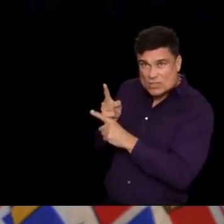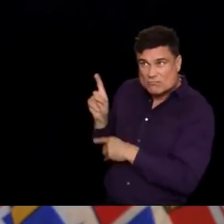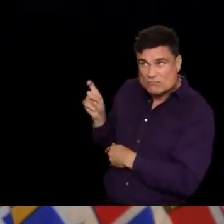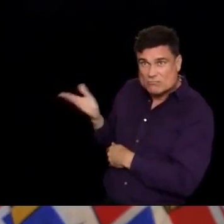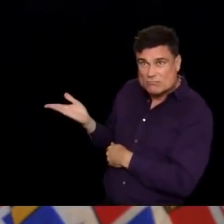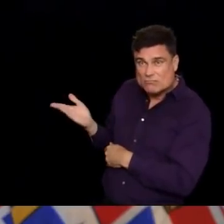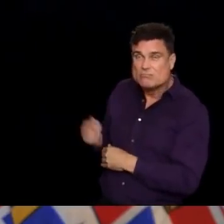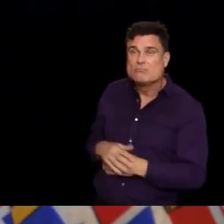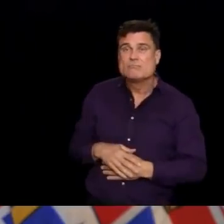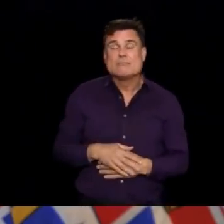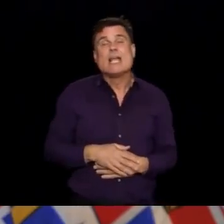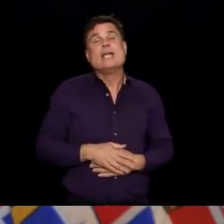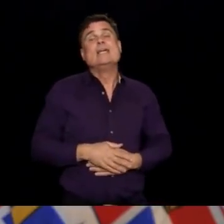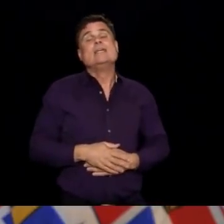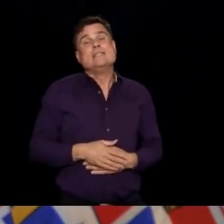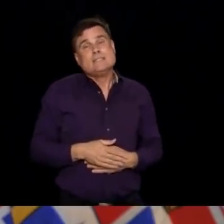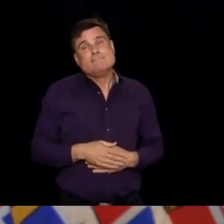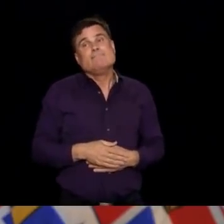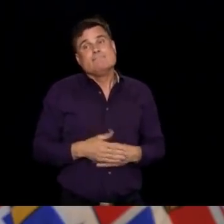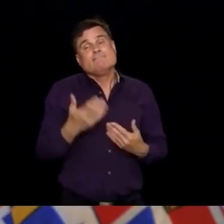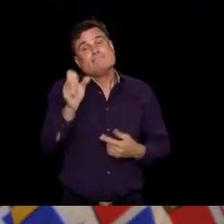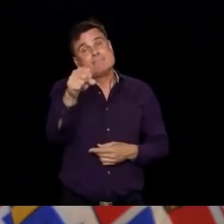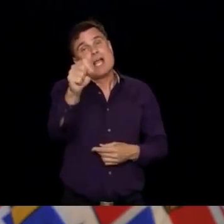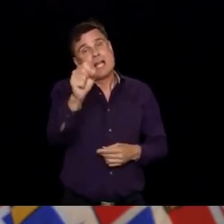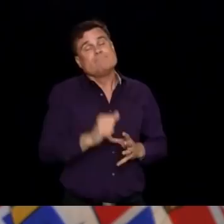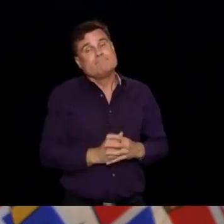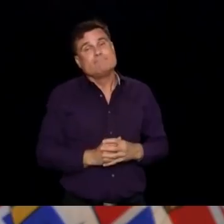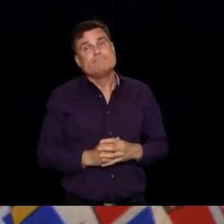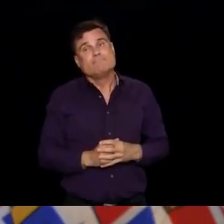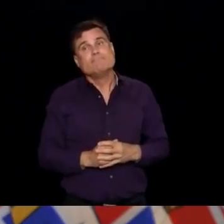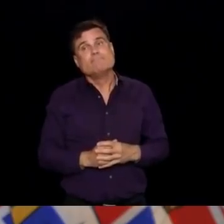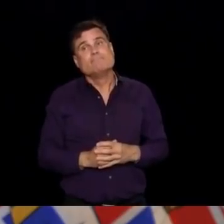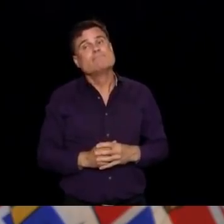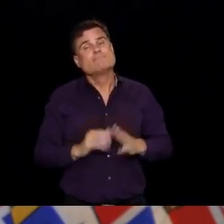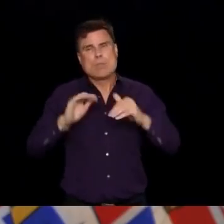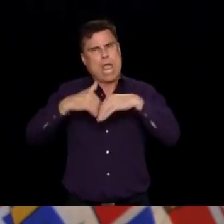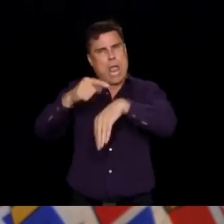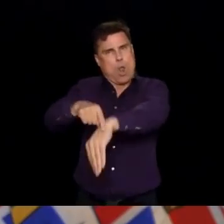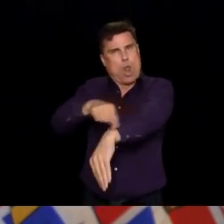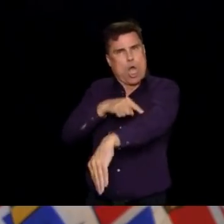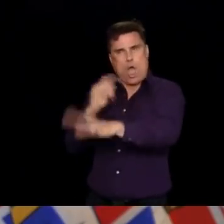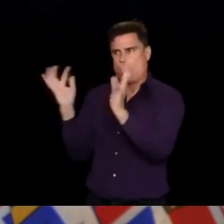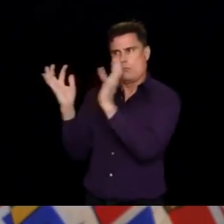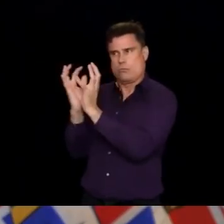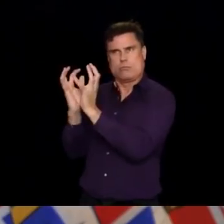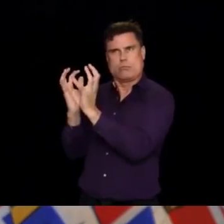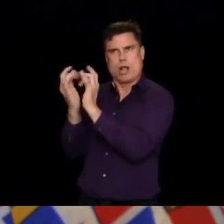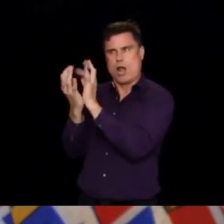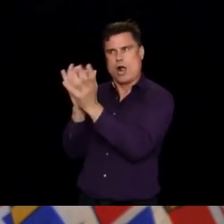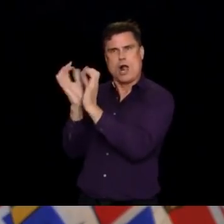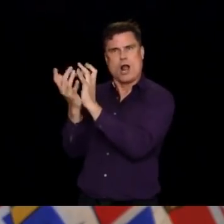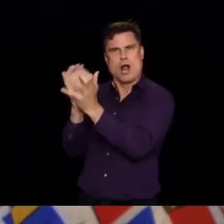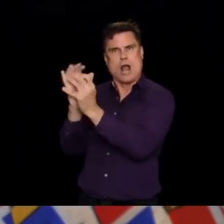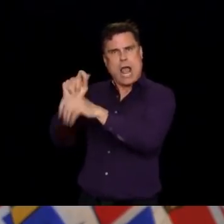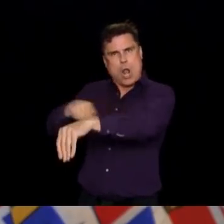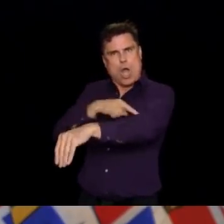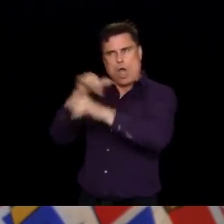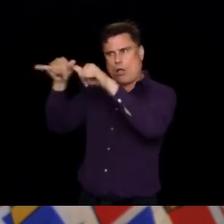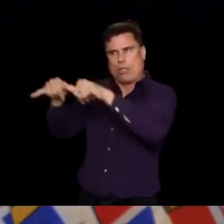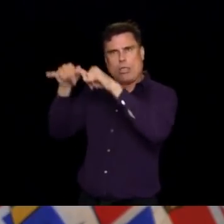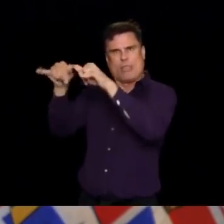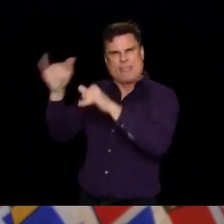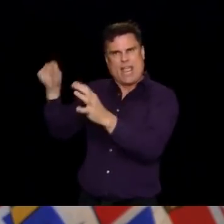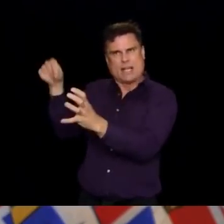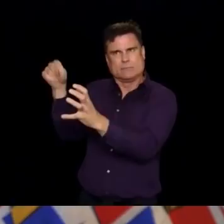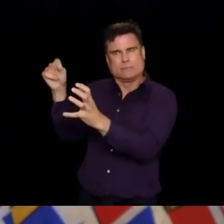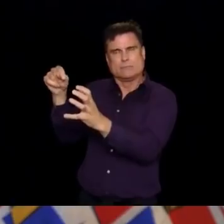that we know this is more likely to be transmitted. But yes, if we're in an environment and, you know, we say 15